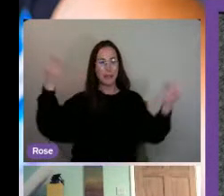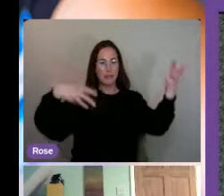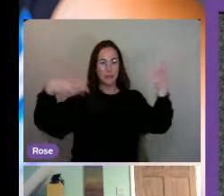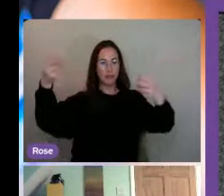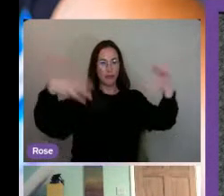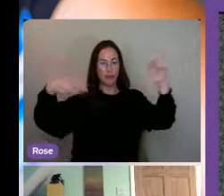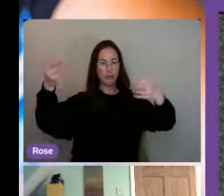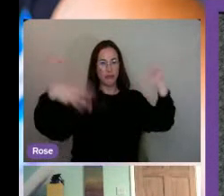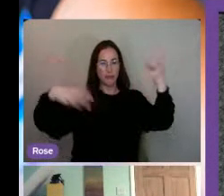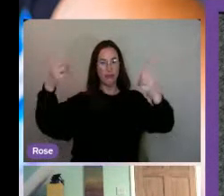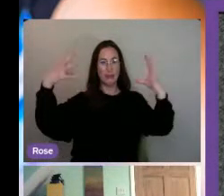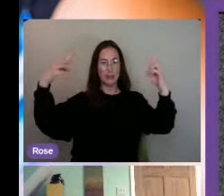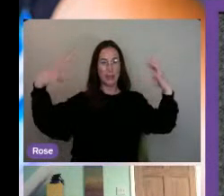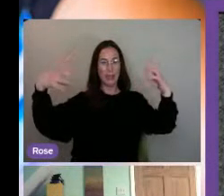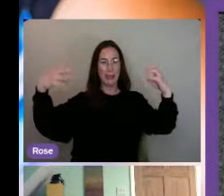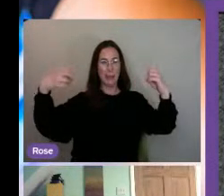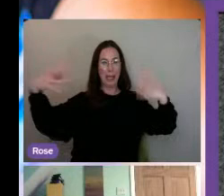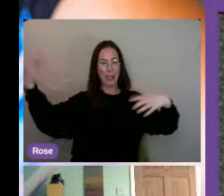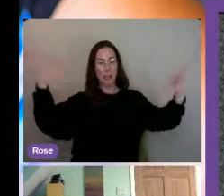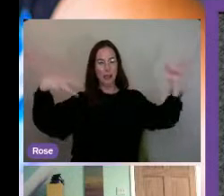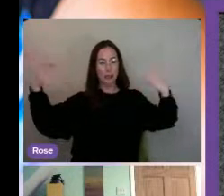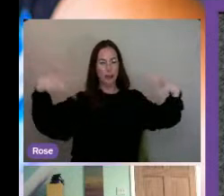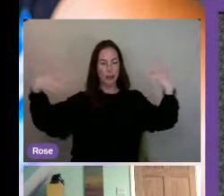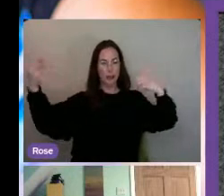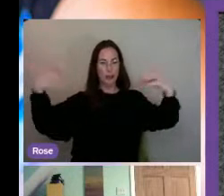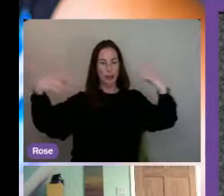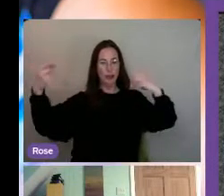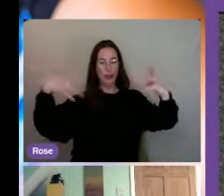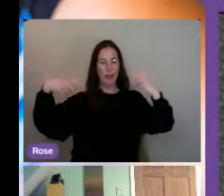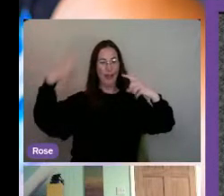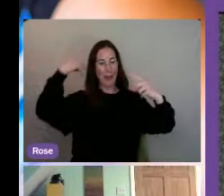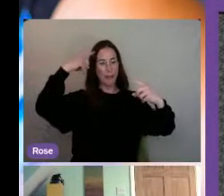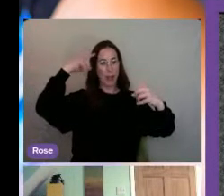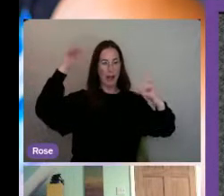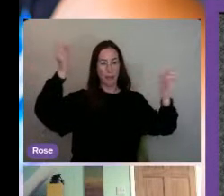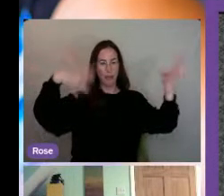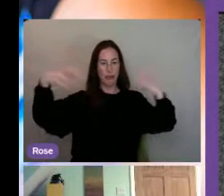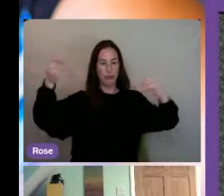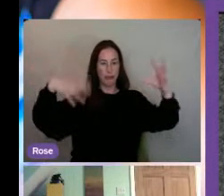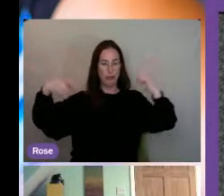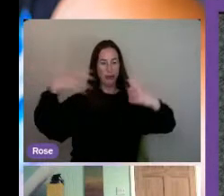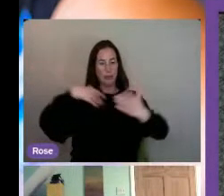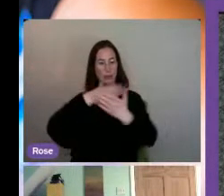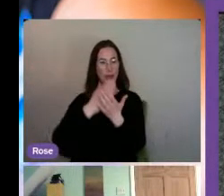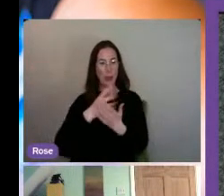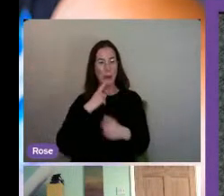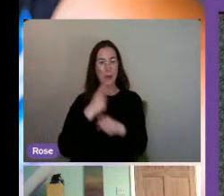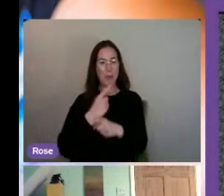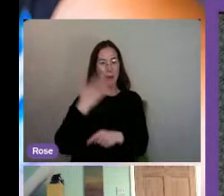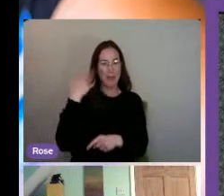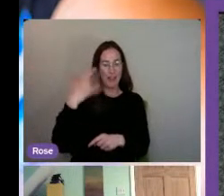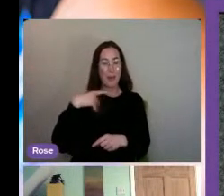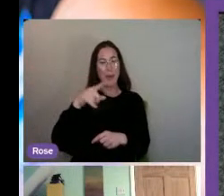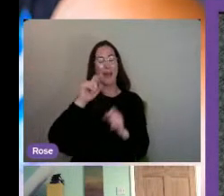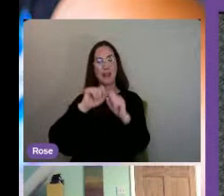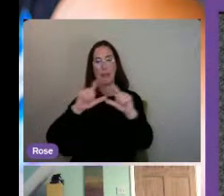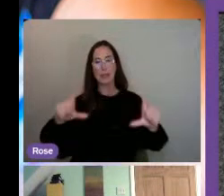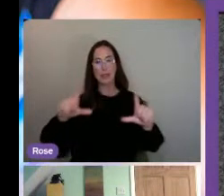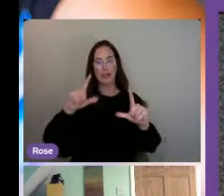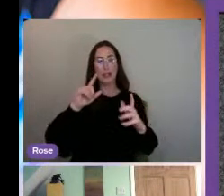outside, all the loudspeakers are relaying from all those other bits of the brain you saw before. There's a picture of the